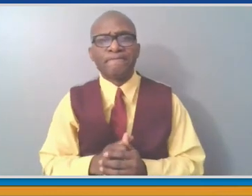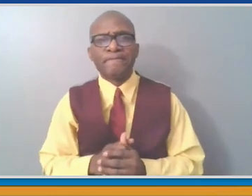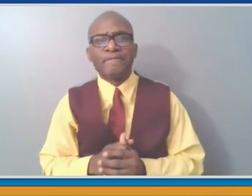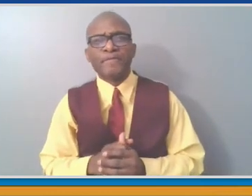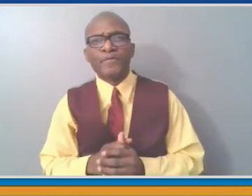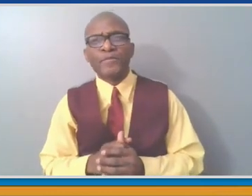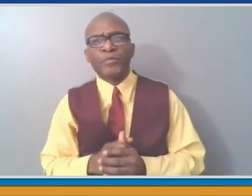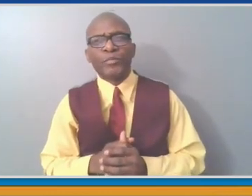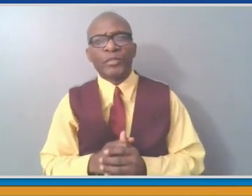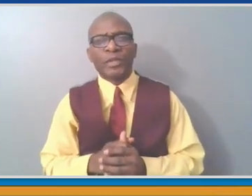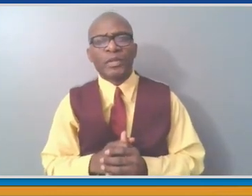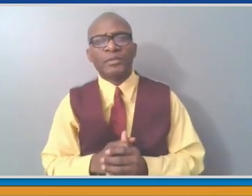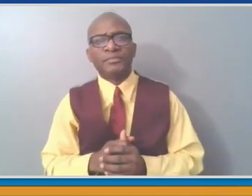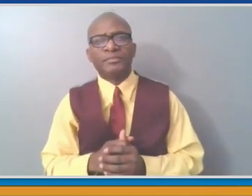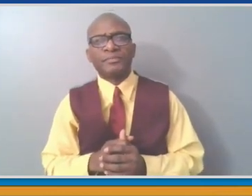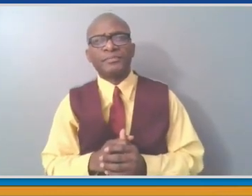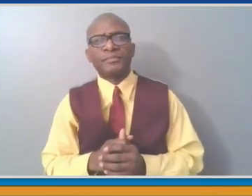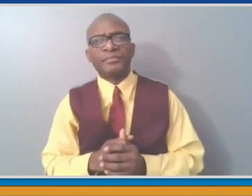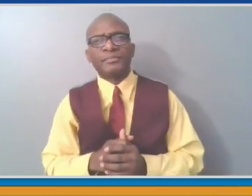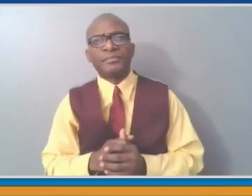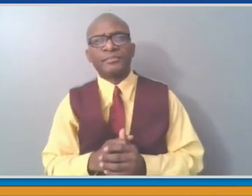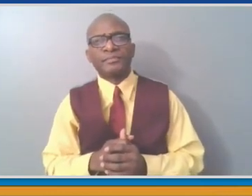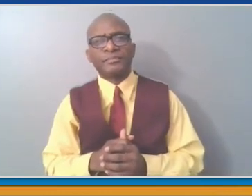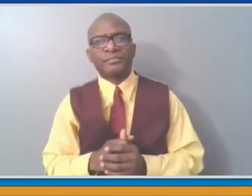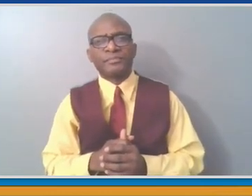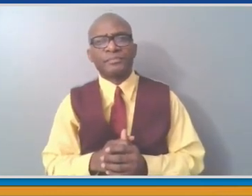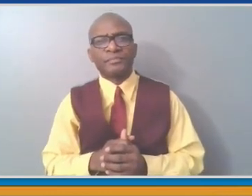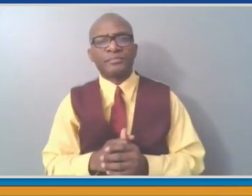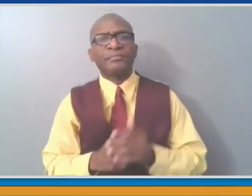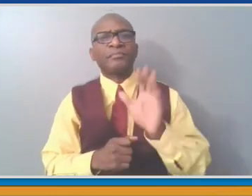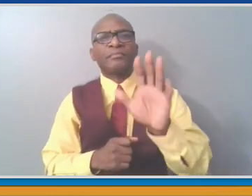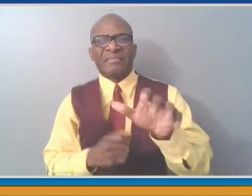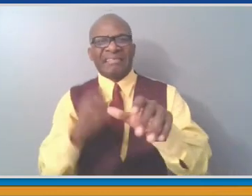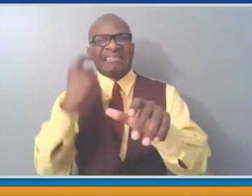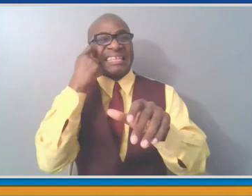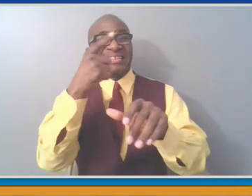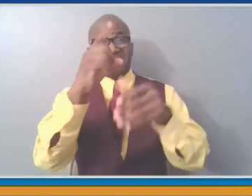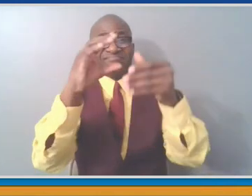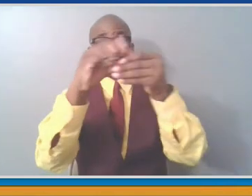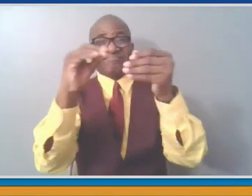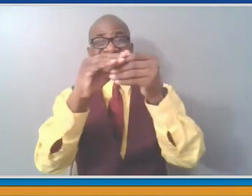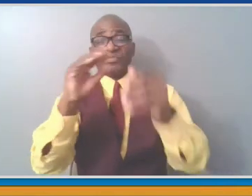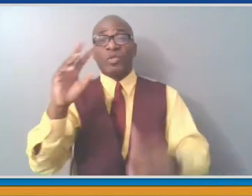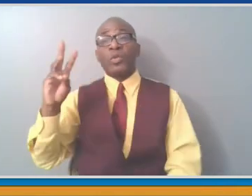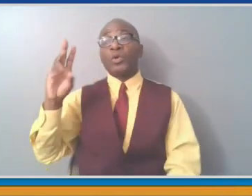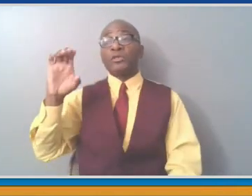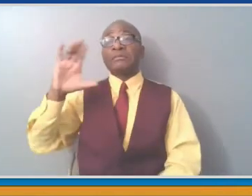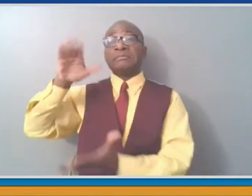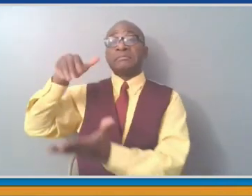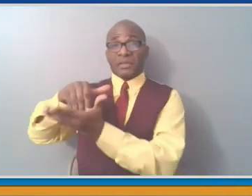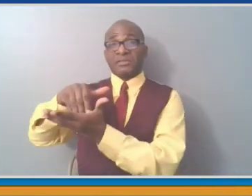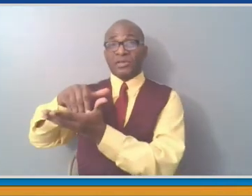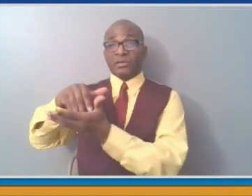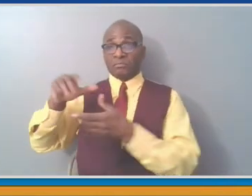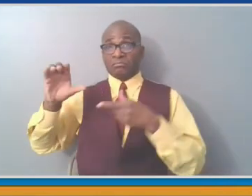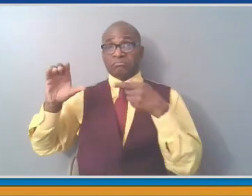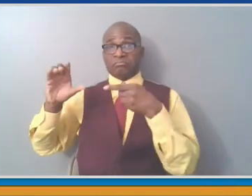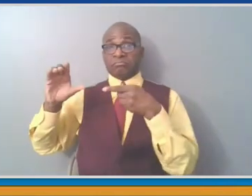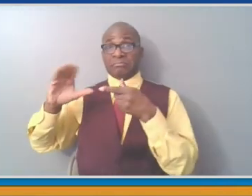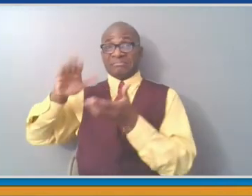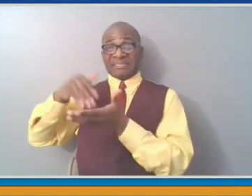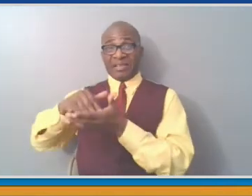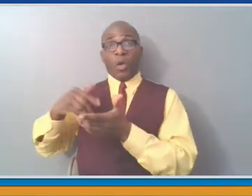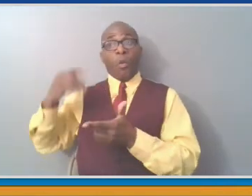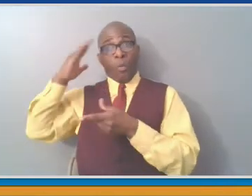in the near future become a walk-in without needing an appointment? The discussion, David Proper from the journal news,